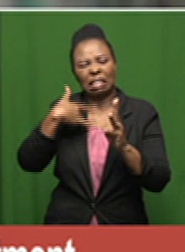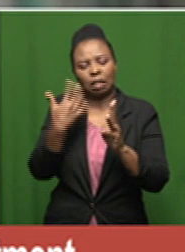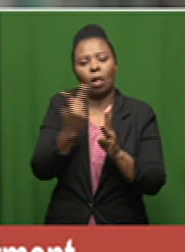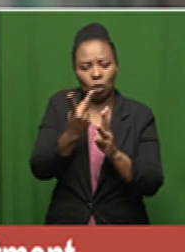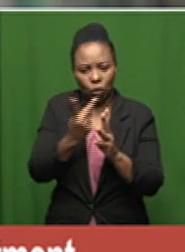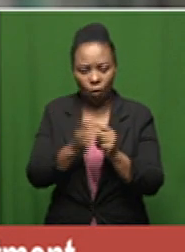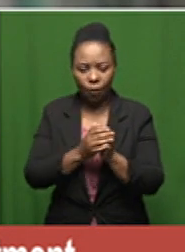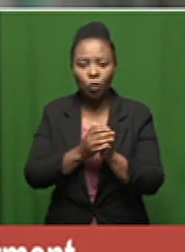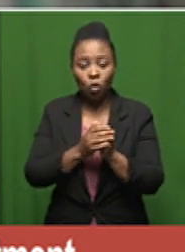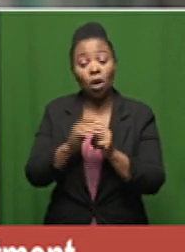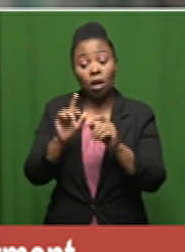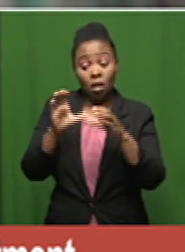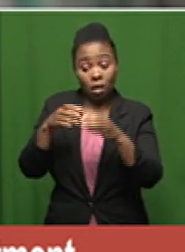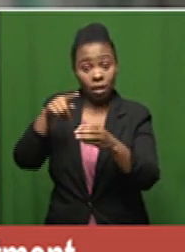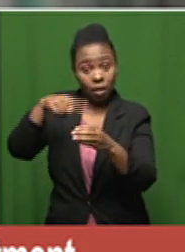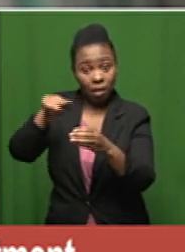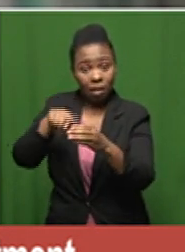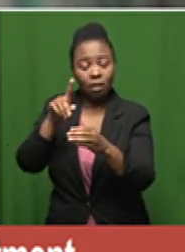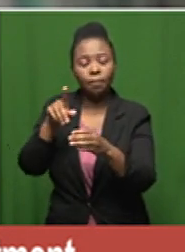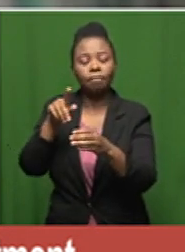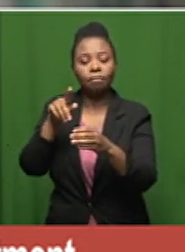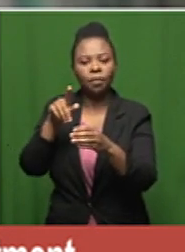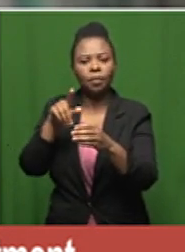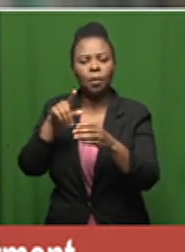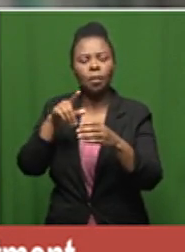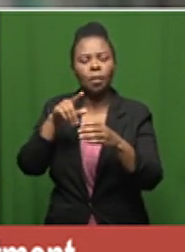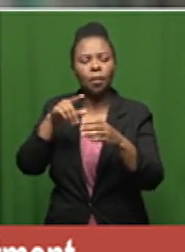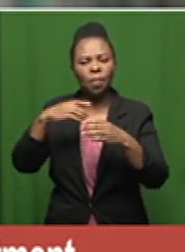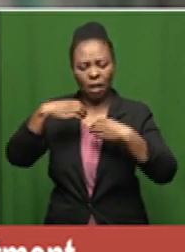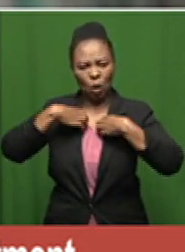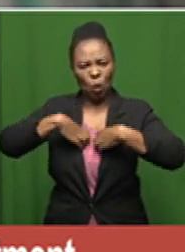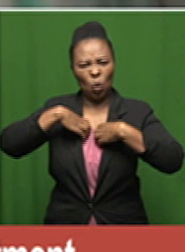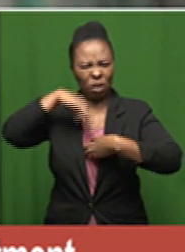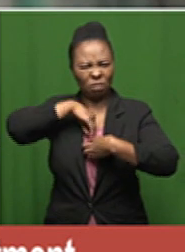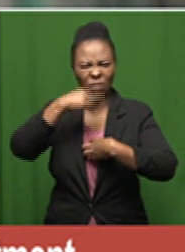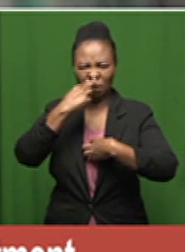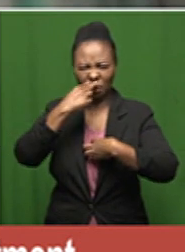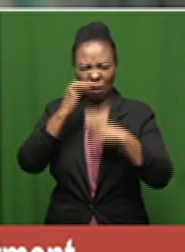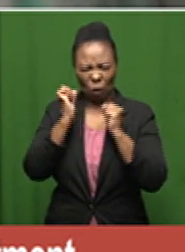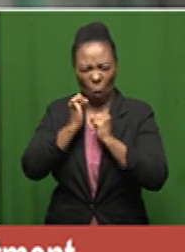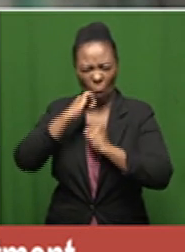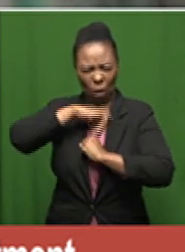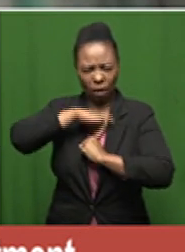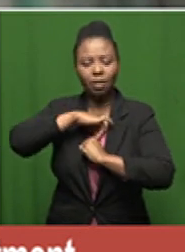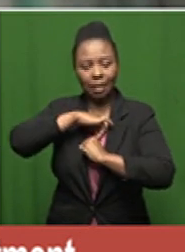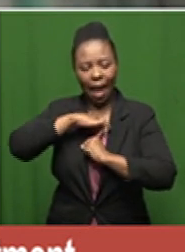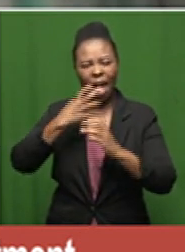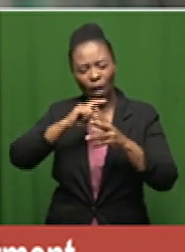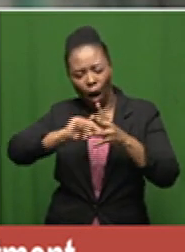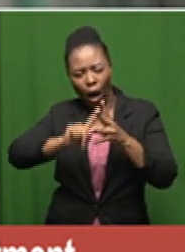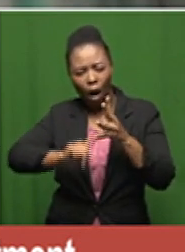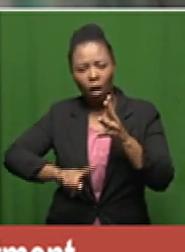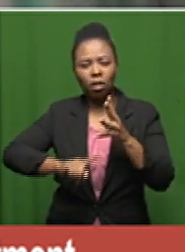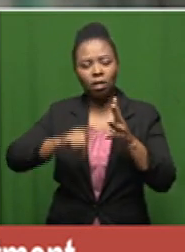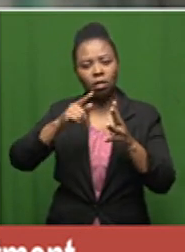so those that develop the uh pneumonic phase also have varying degrees of illness within that